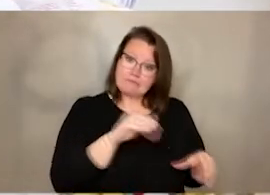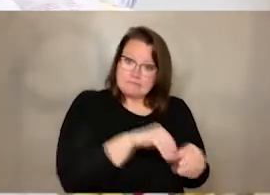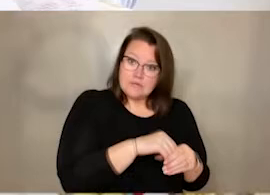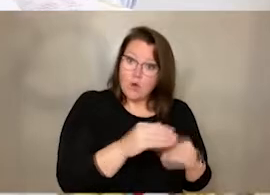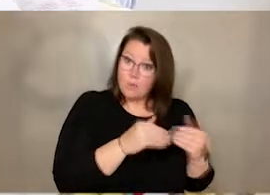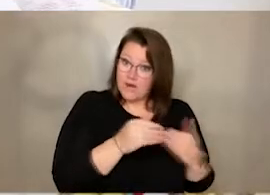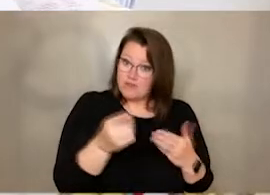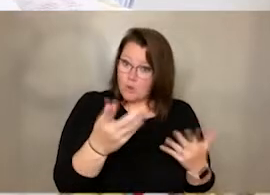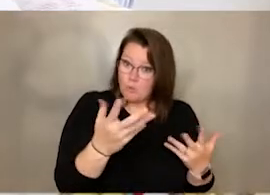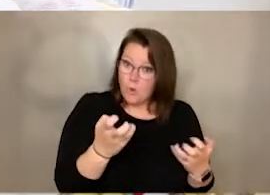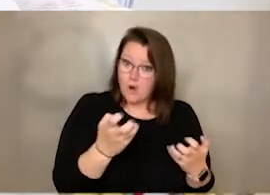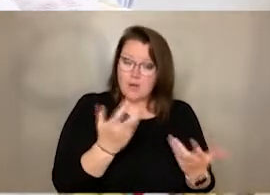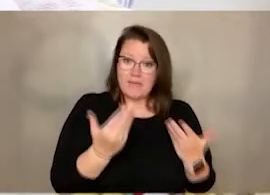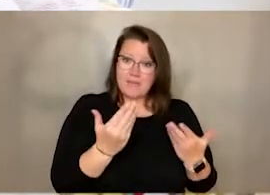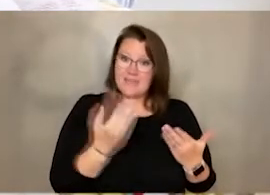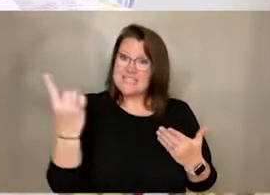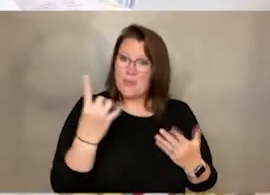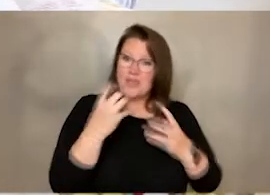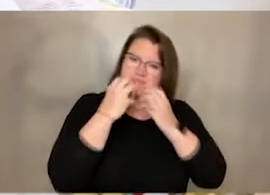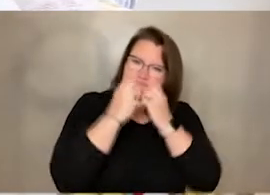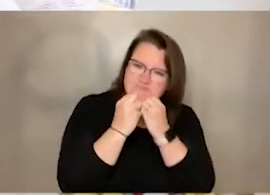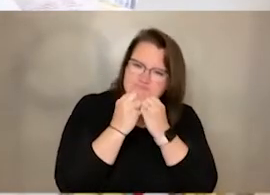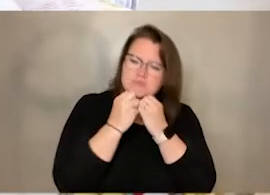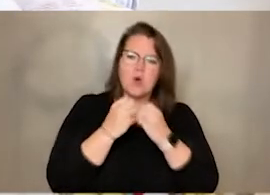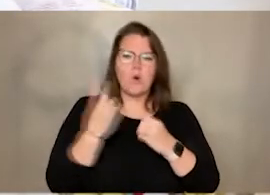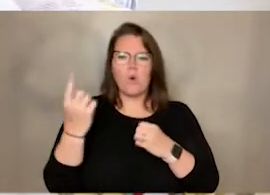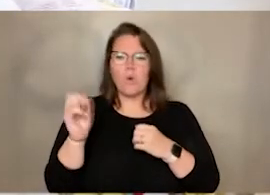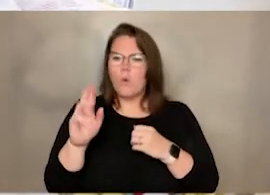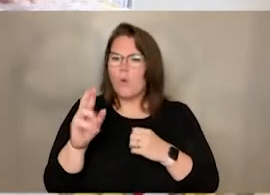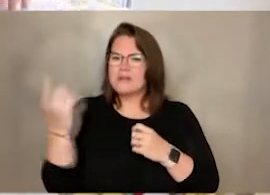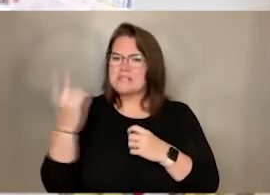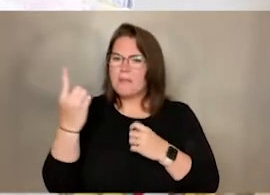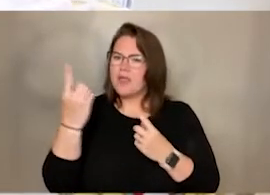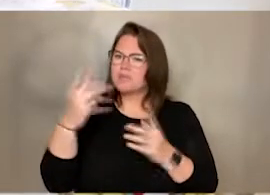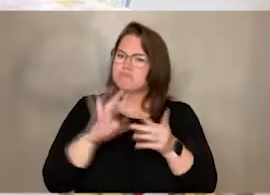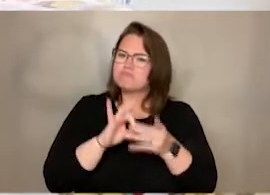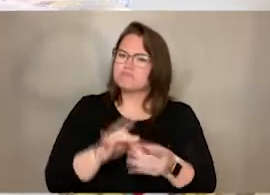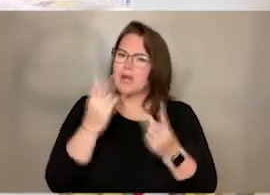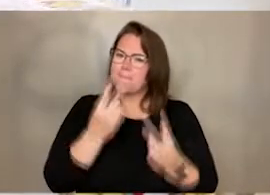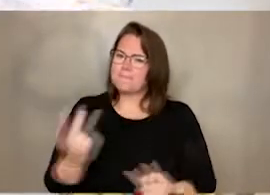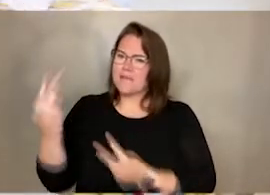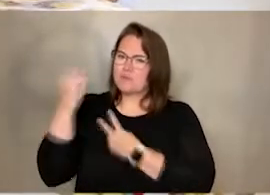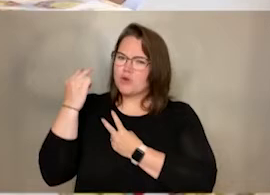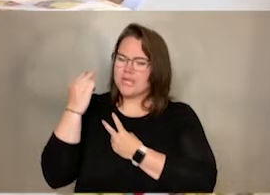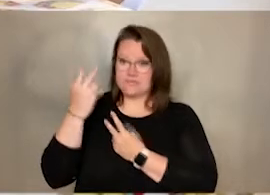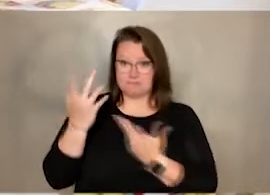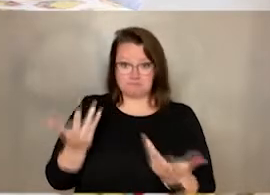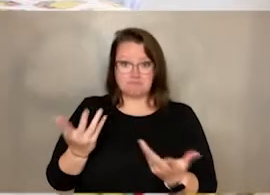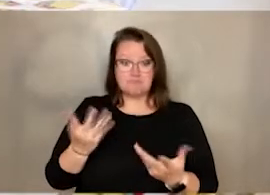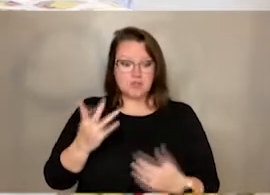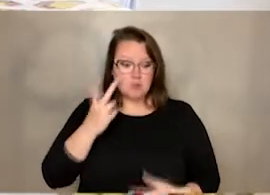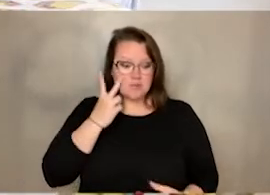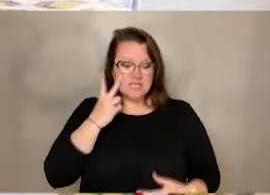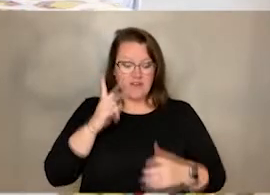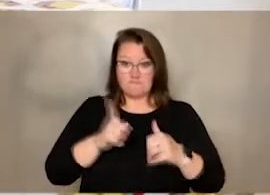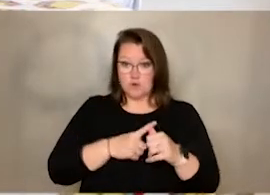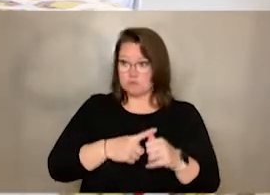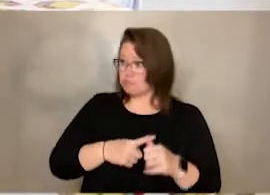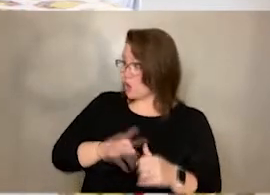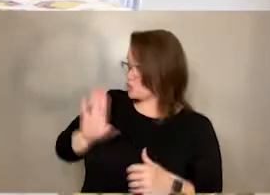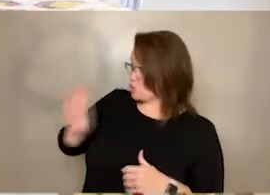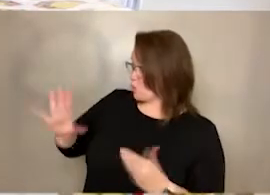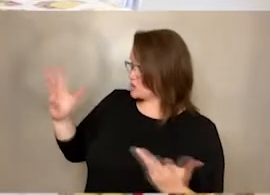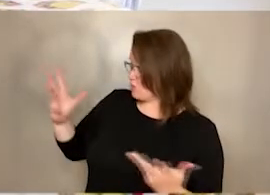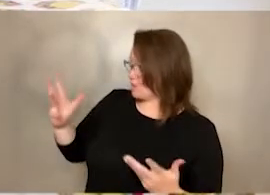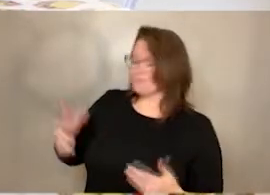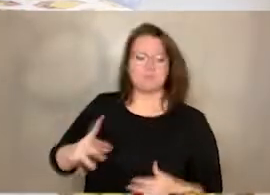something that's really special to you, anything like that. What did you put in your time capsule? The first thing I put was I wrote a letter